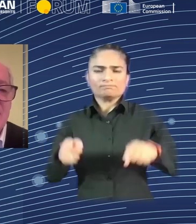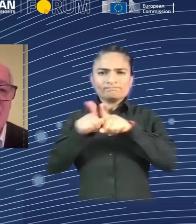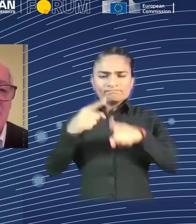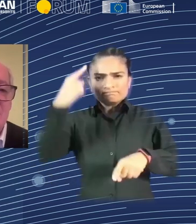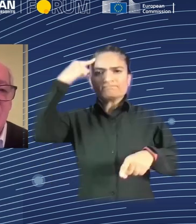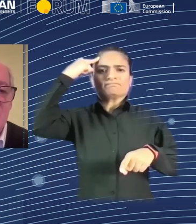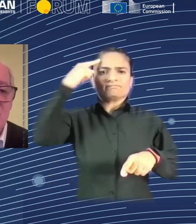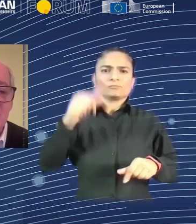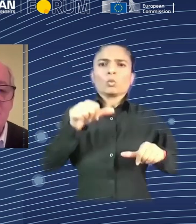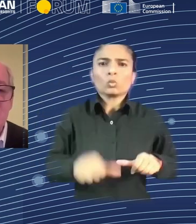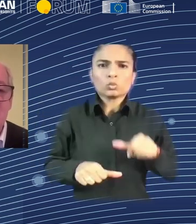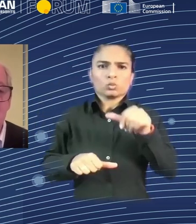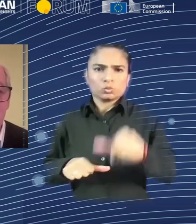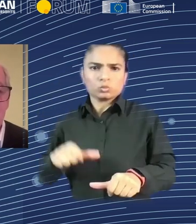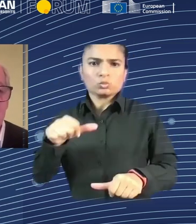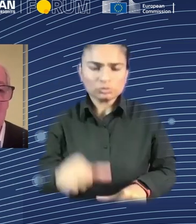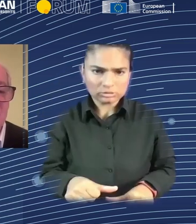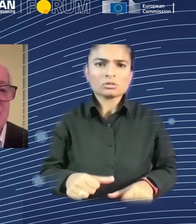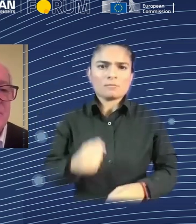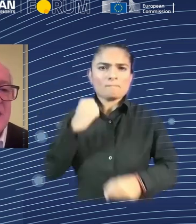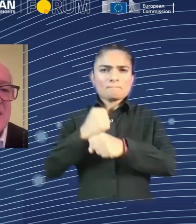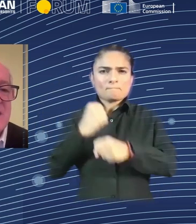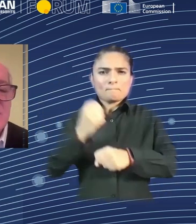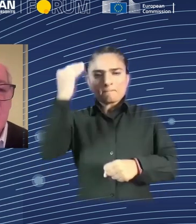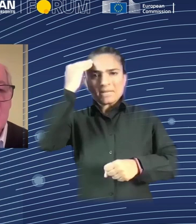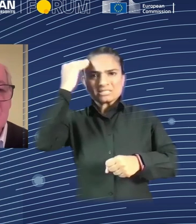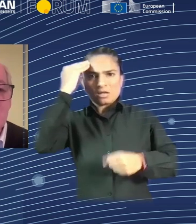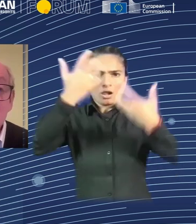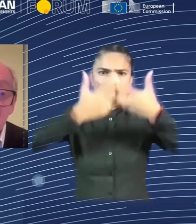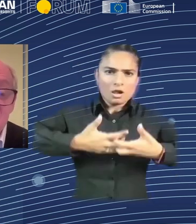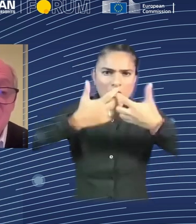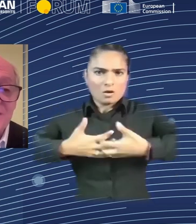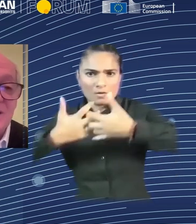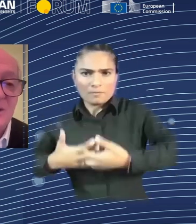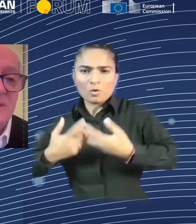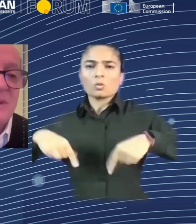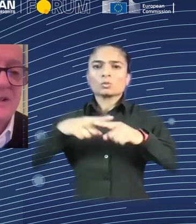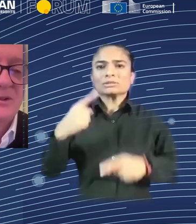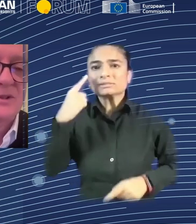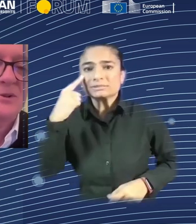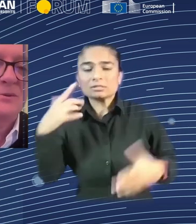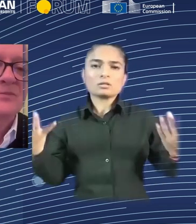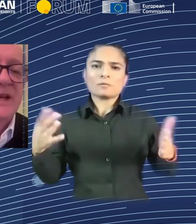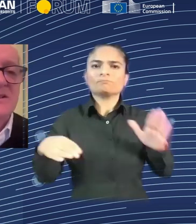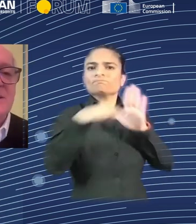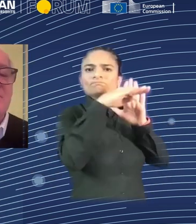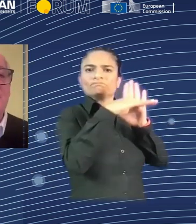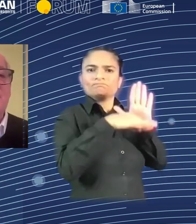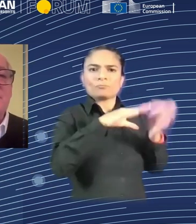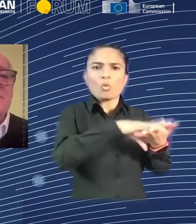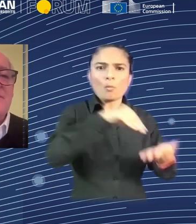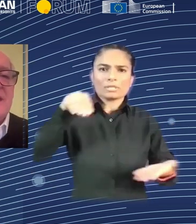because of the introduction of large language models. So the question is, what else are human beings going to do? Next.